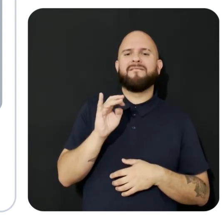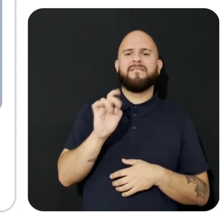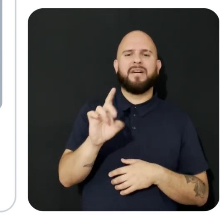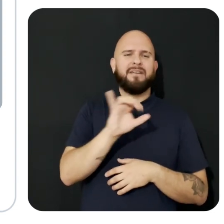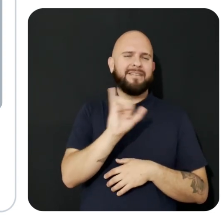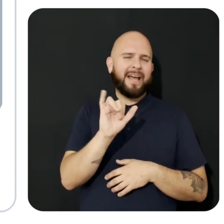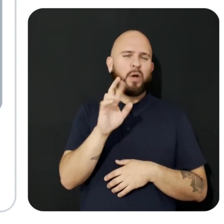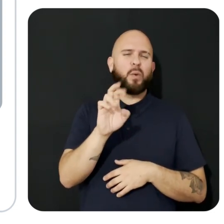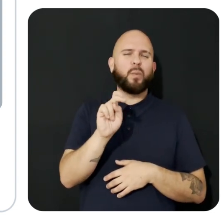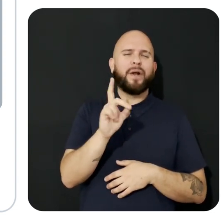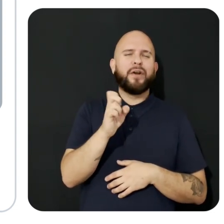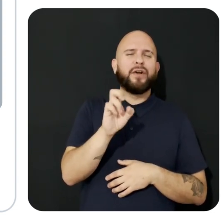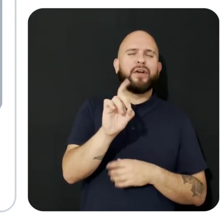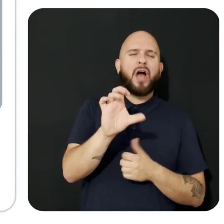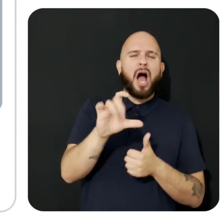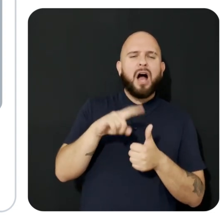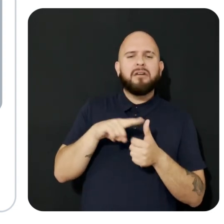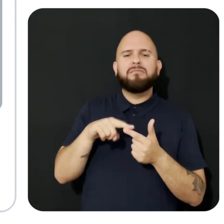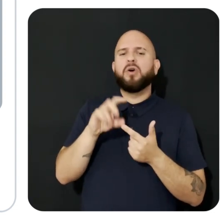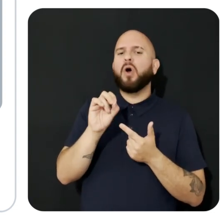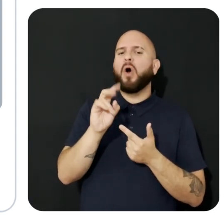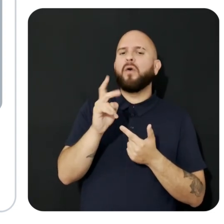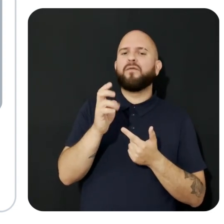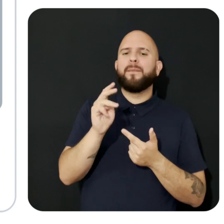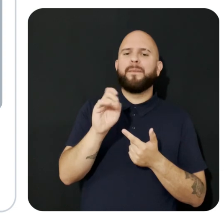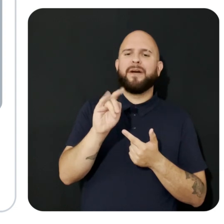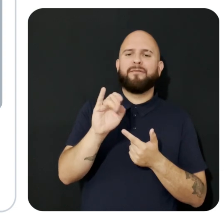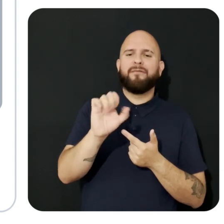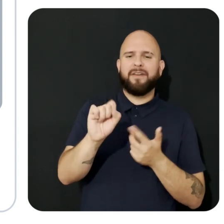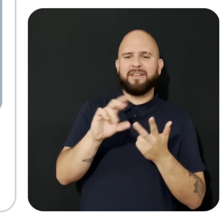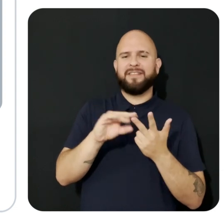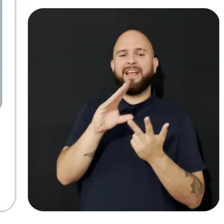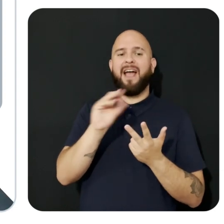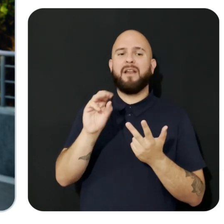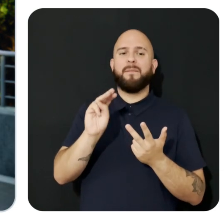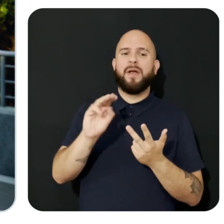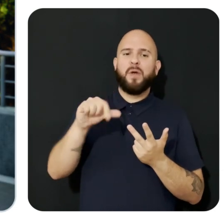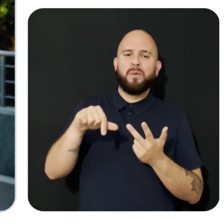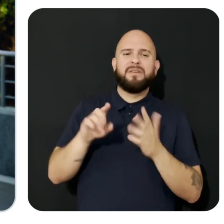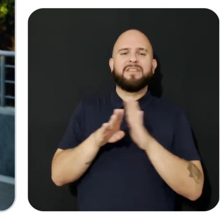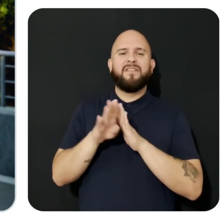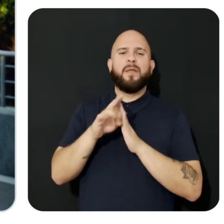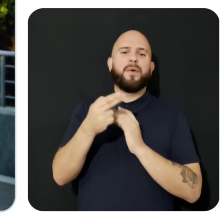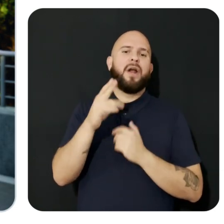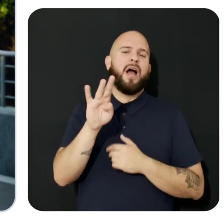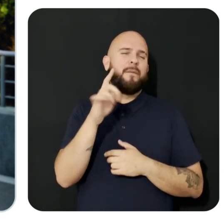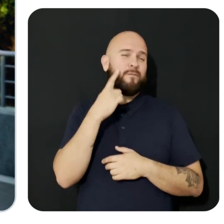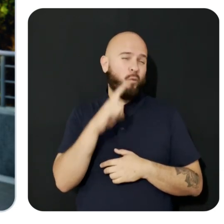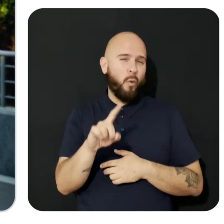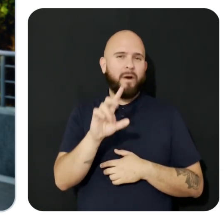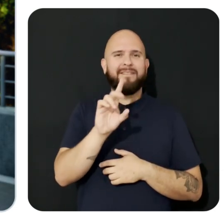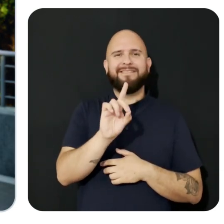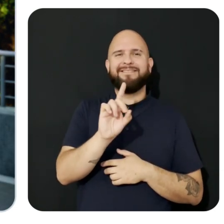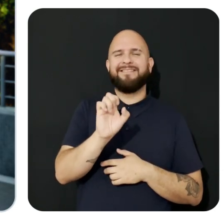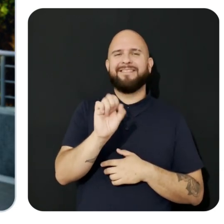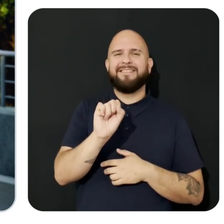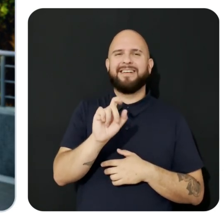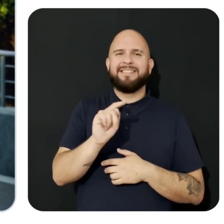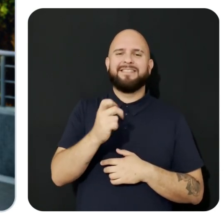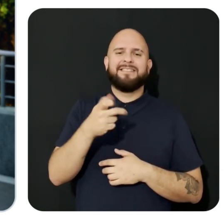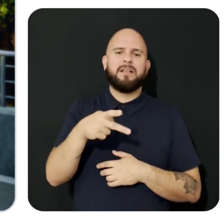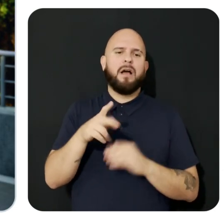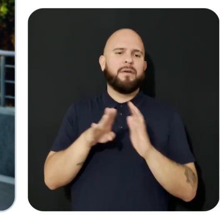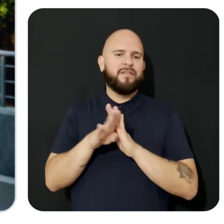Metrics, and MetaQuest Developer Hub for desktop development. We know that iteration is important for all